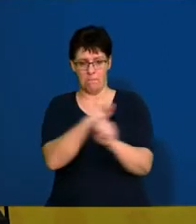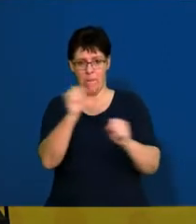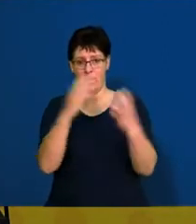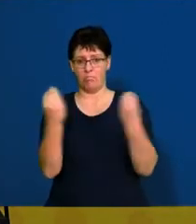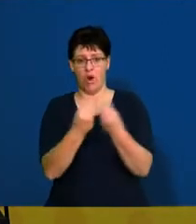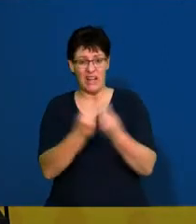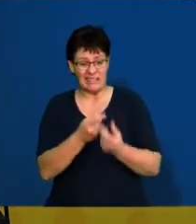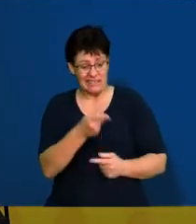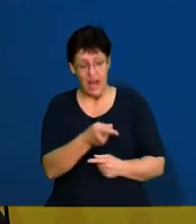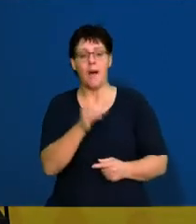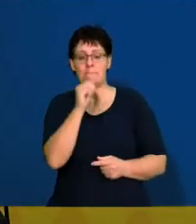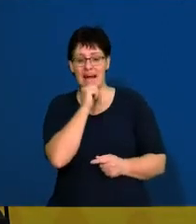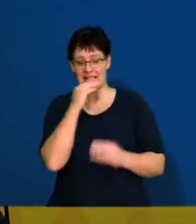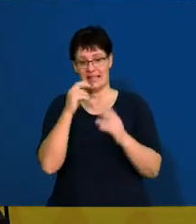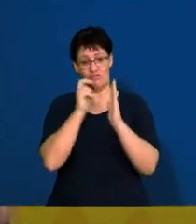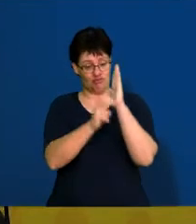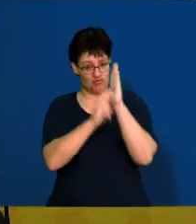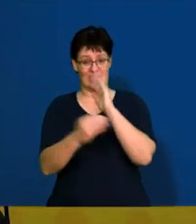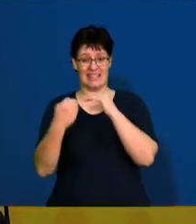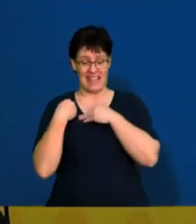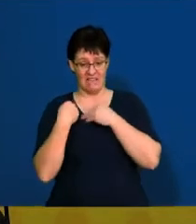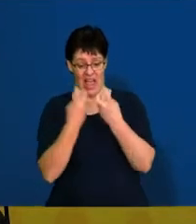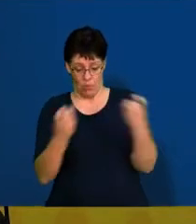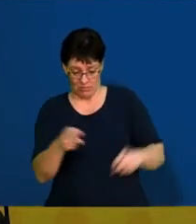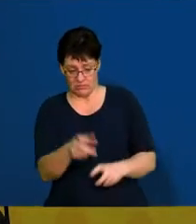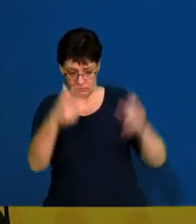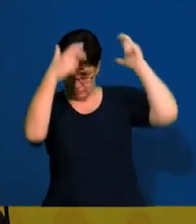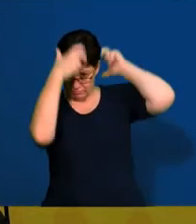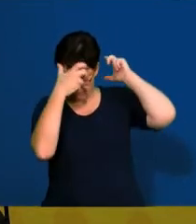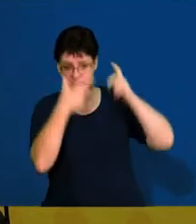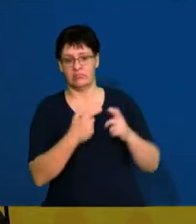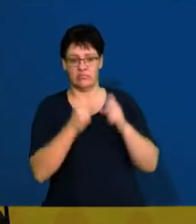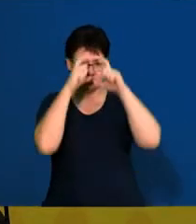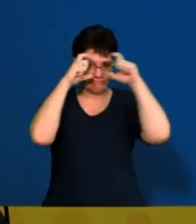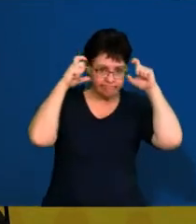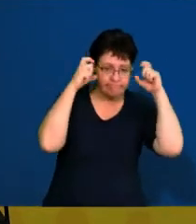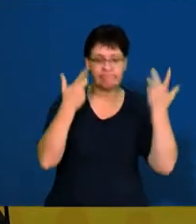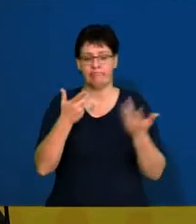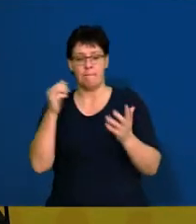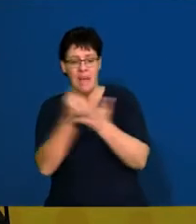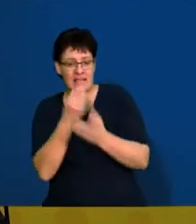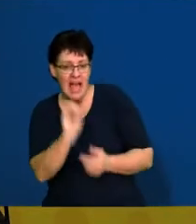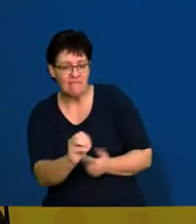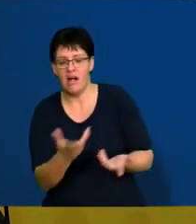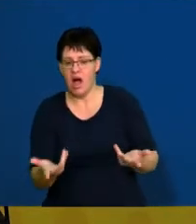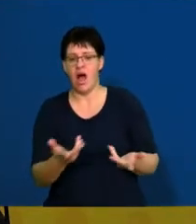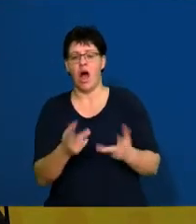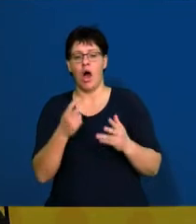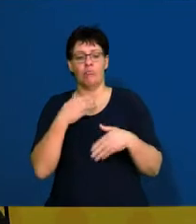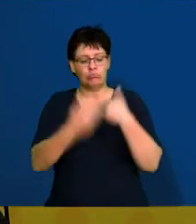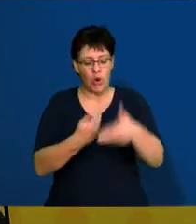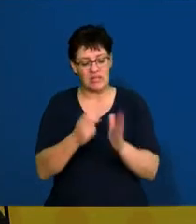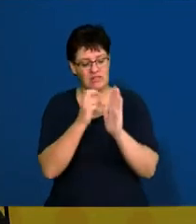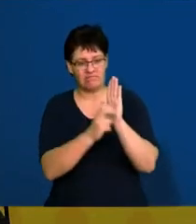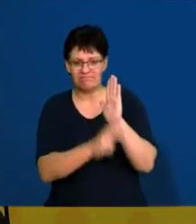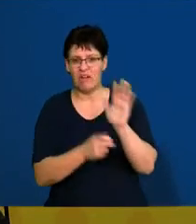products, right, that's going to say, right, this is the safety equipment that you should be wearing at all times. These are the safety procedures that you have to follow.